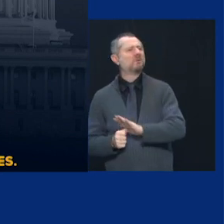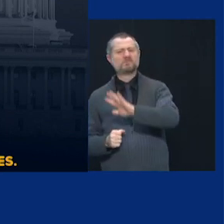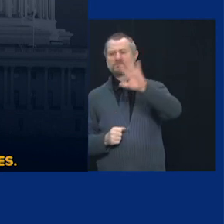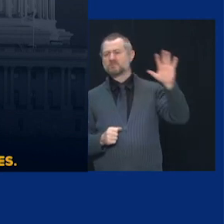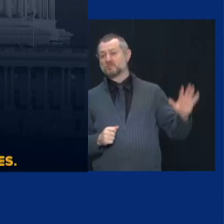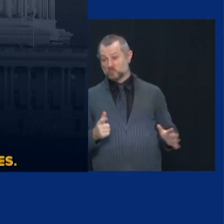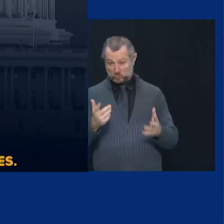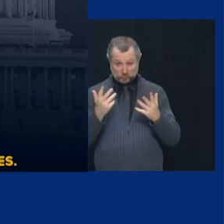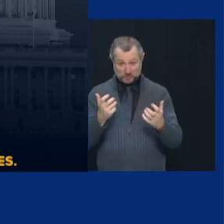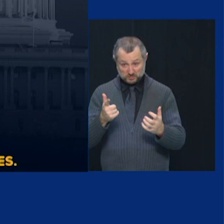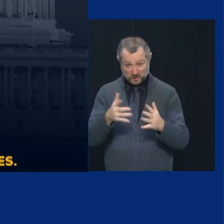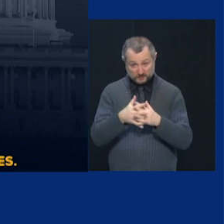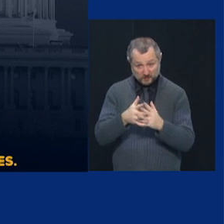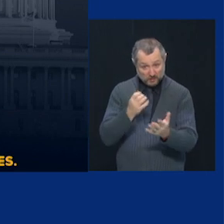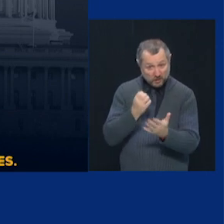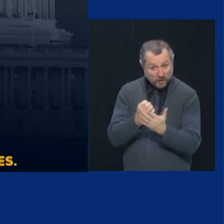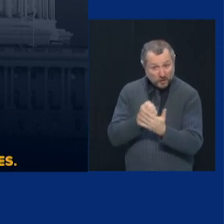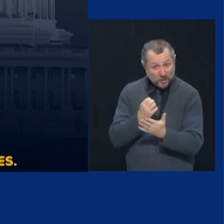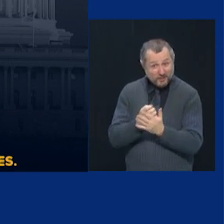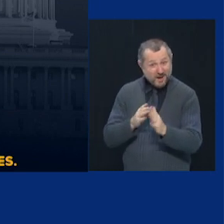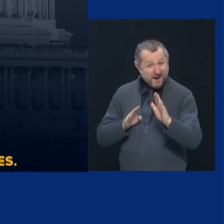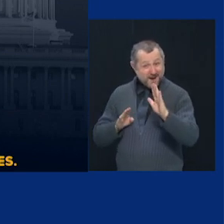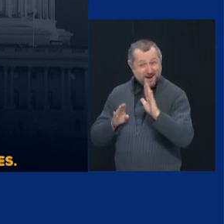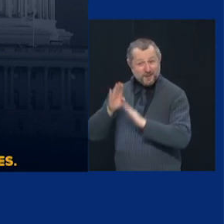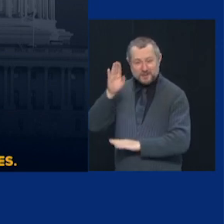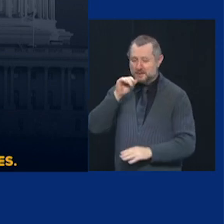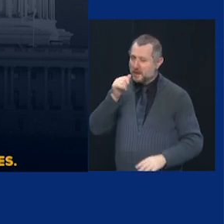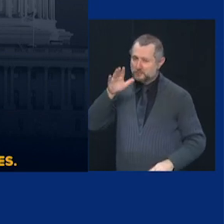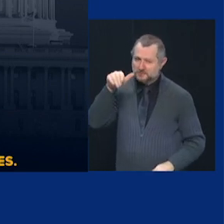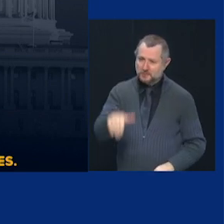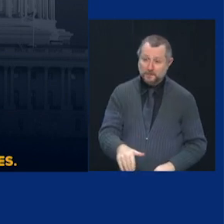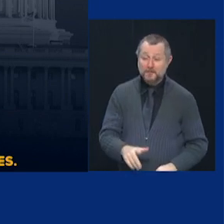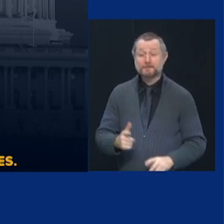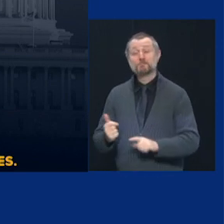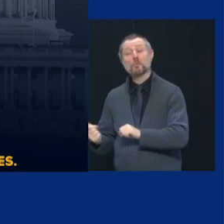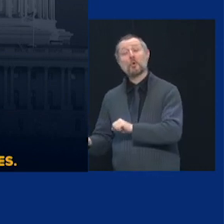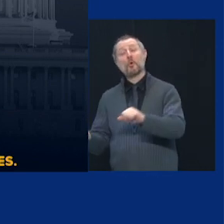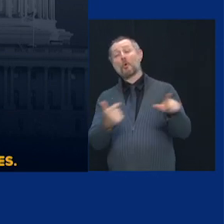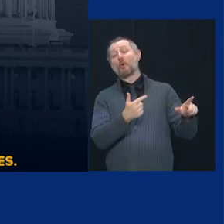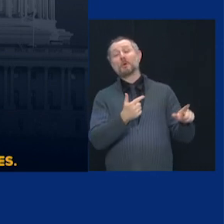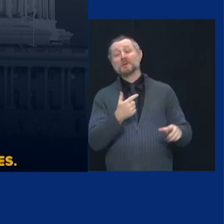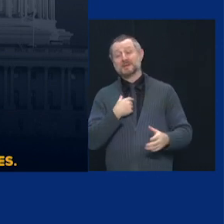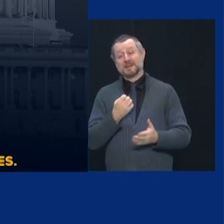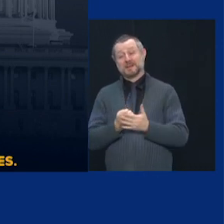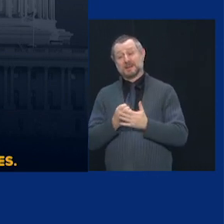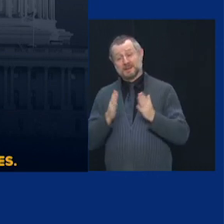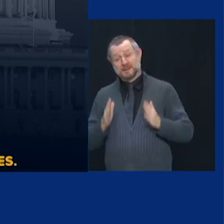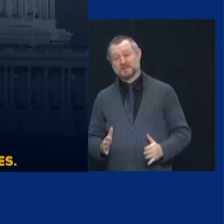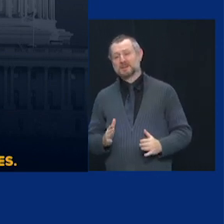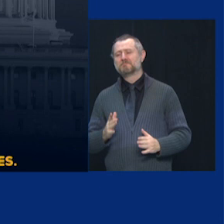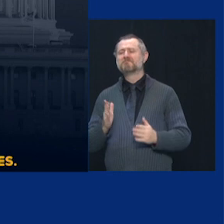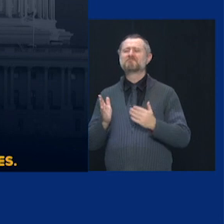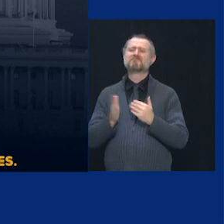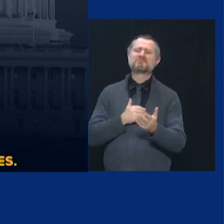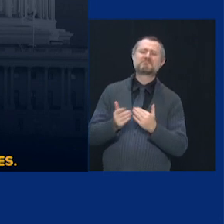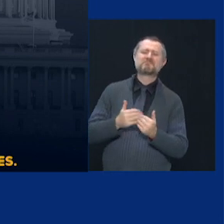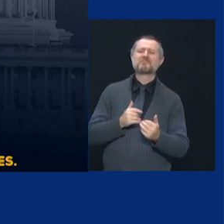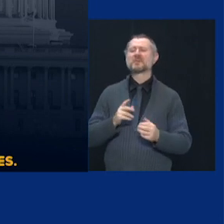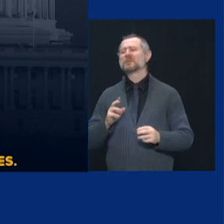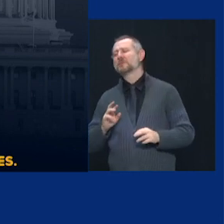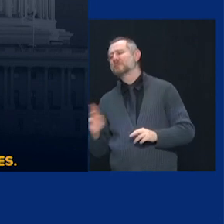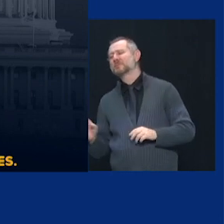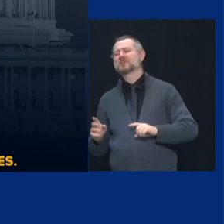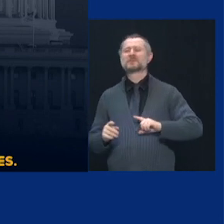up, not slowing down. Every economist from every ideology says if they